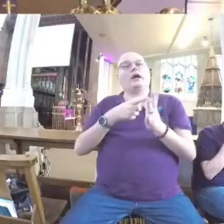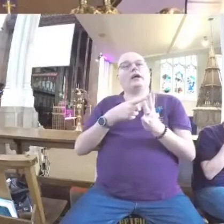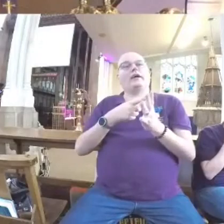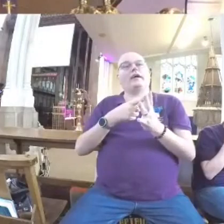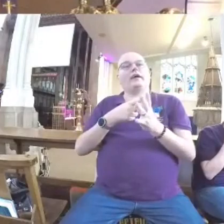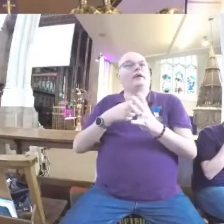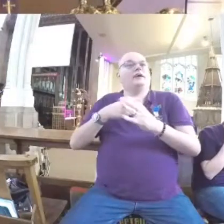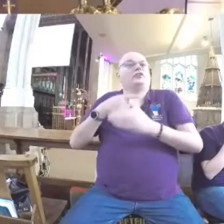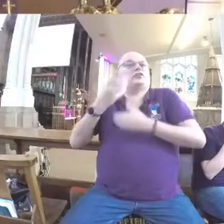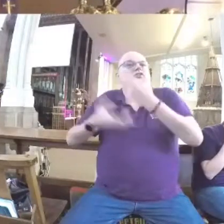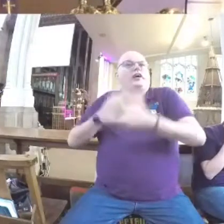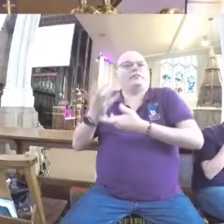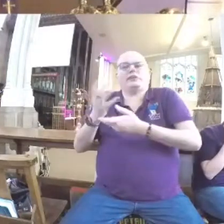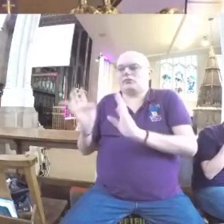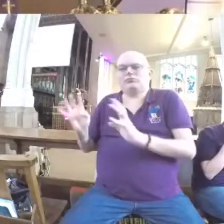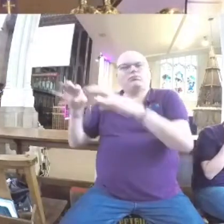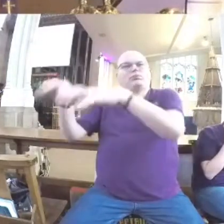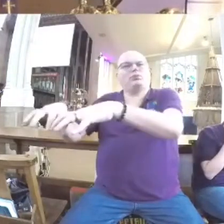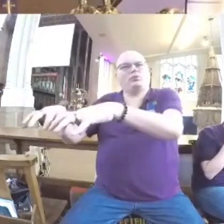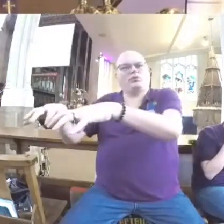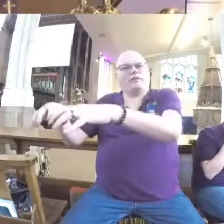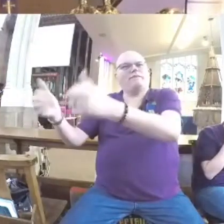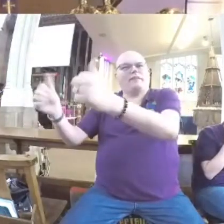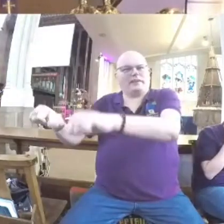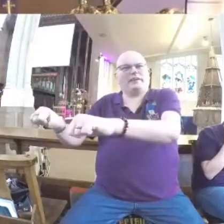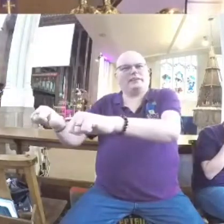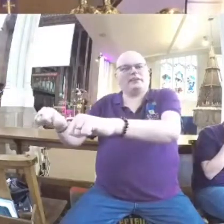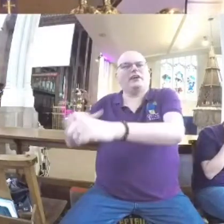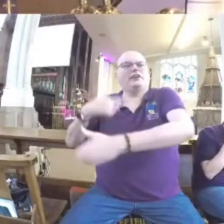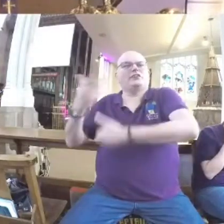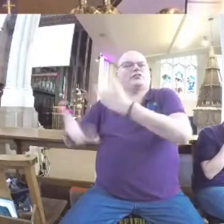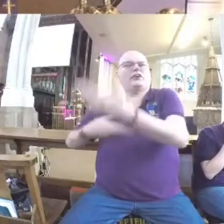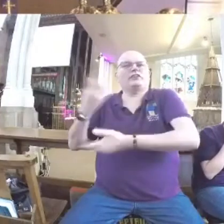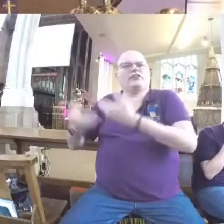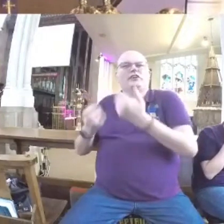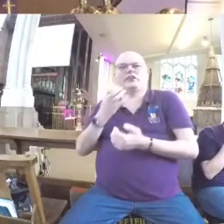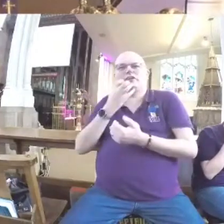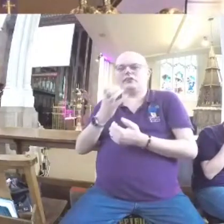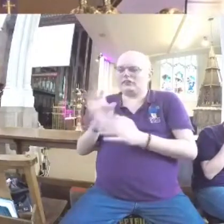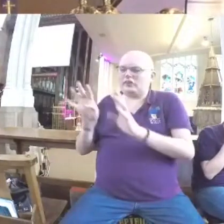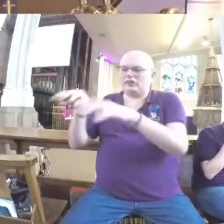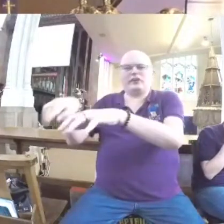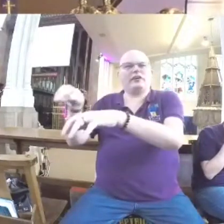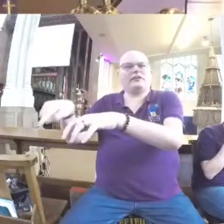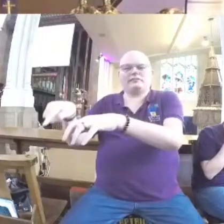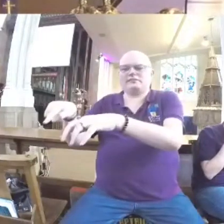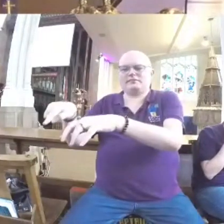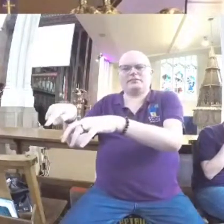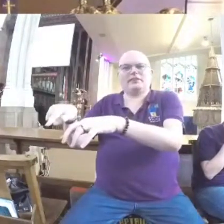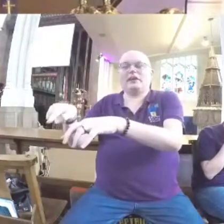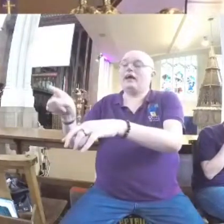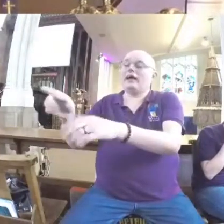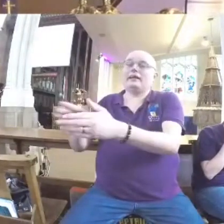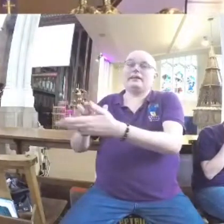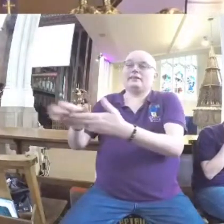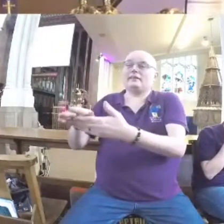fulfillment of centuries of longing and waiting on the part of Israel. It describes the Israelites' entry into the promised land and as